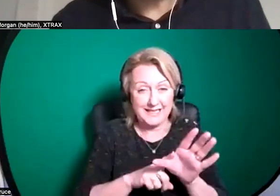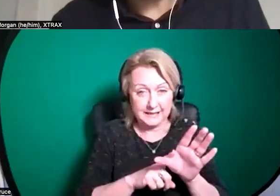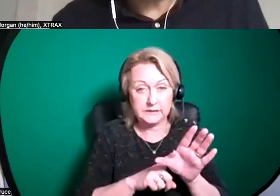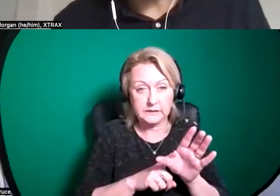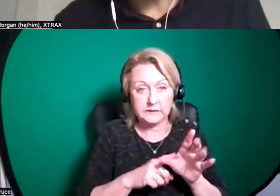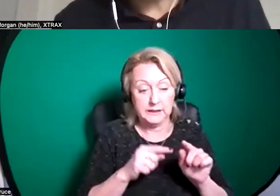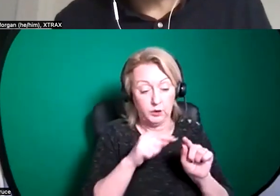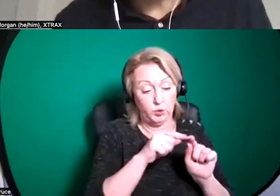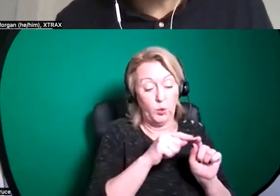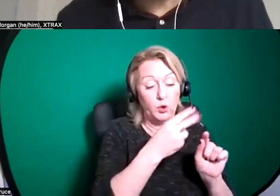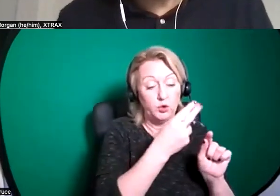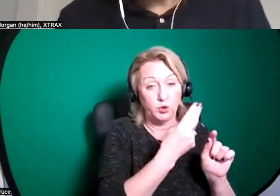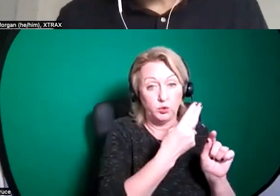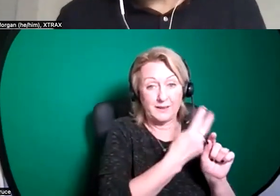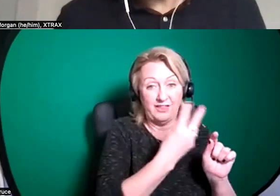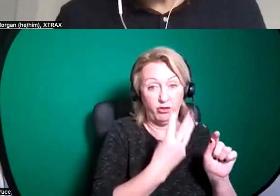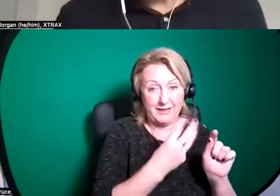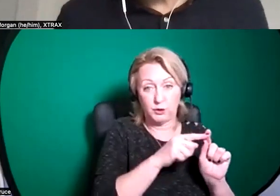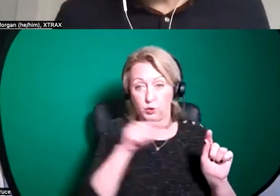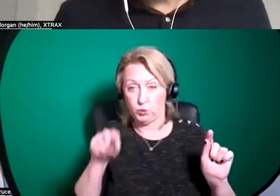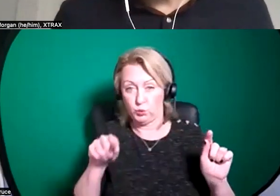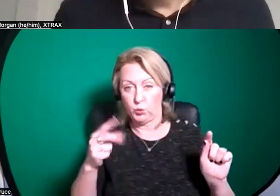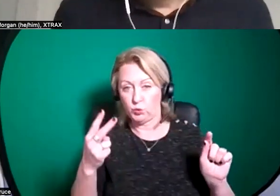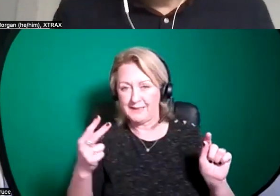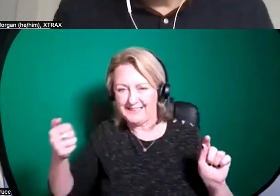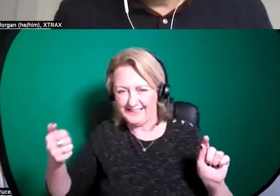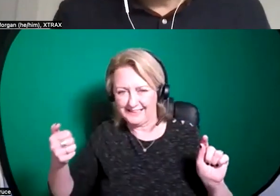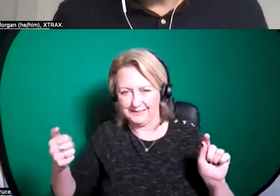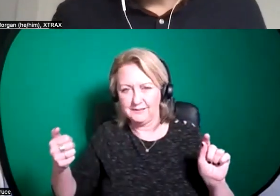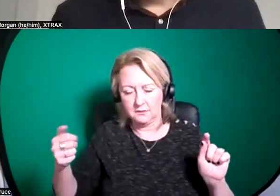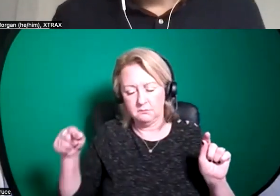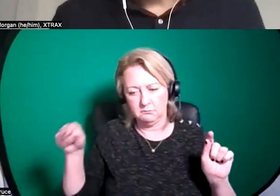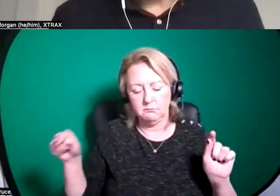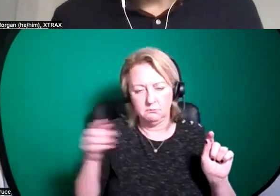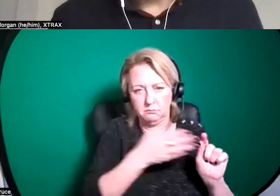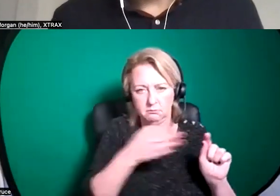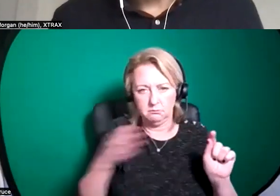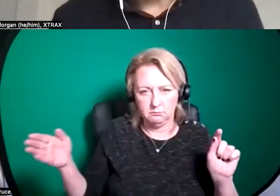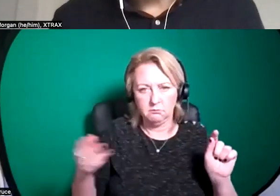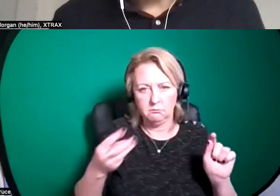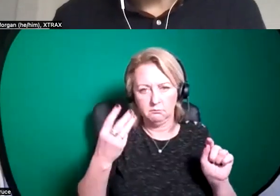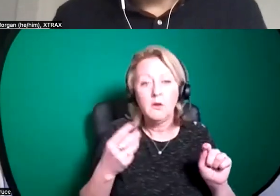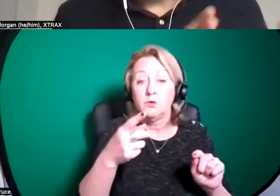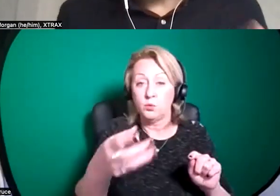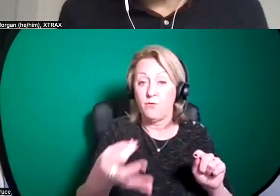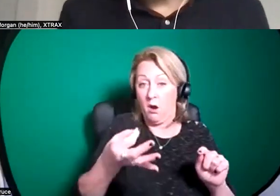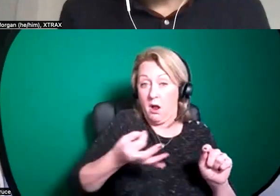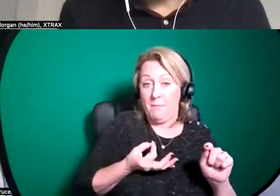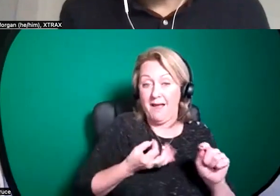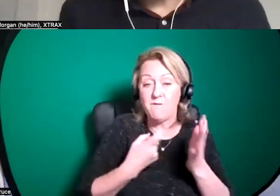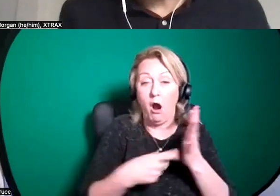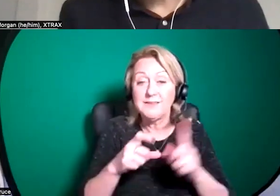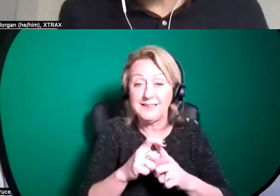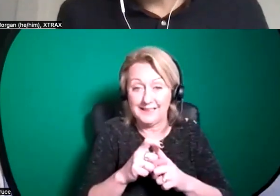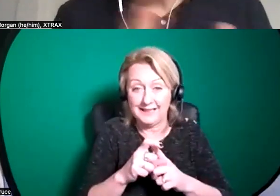2023 to 2026 so certainly um if you're wanting to apply for r d support just now